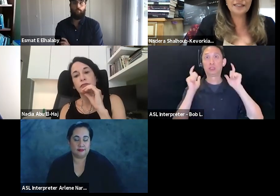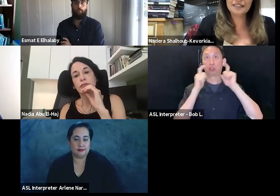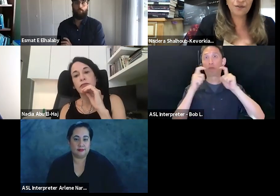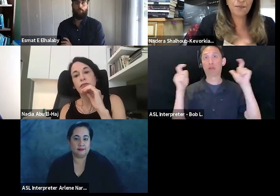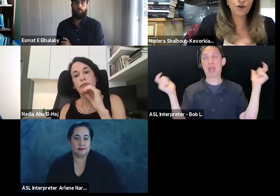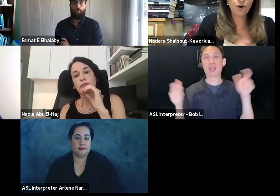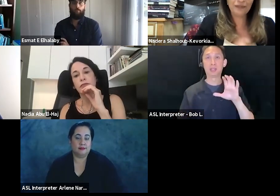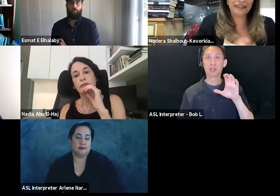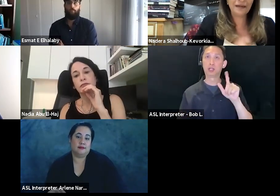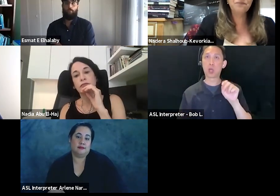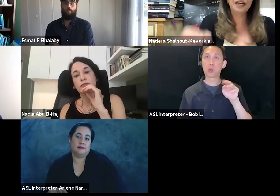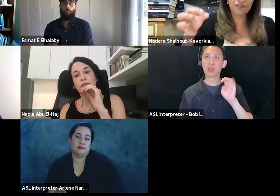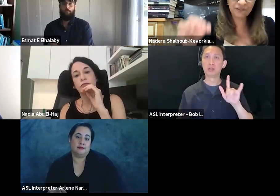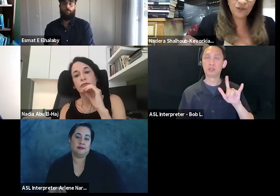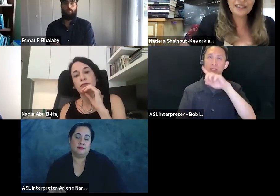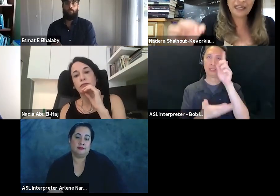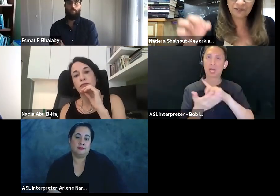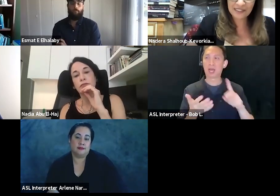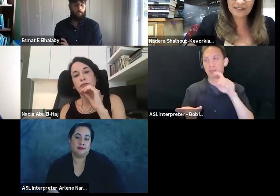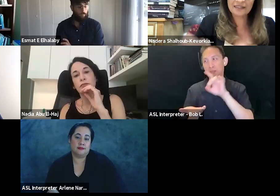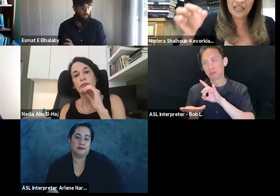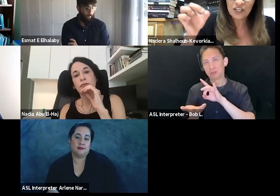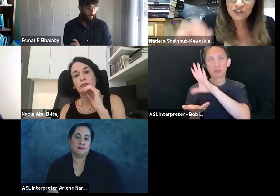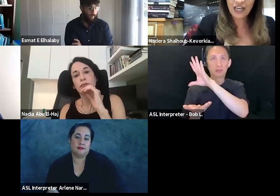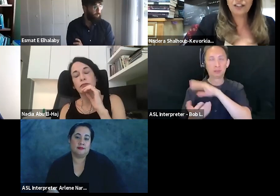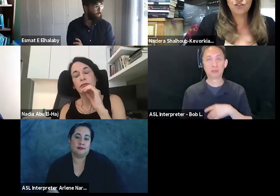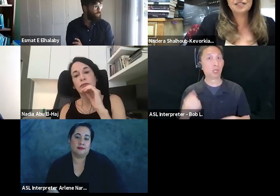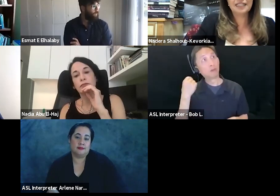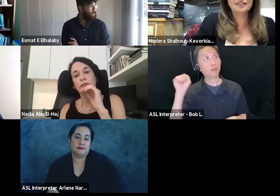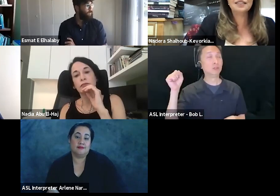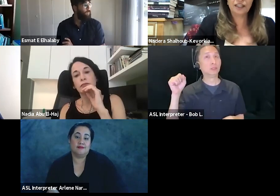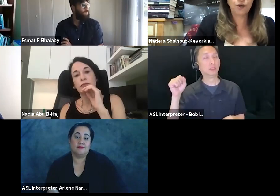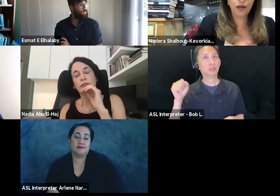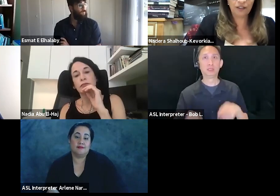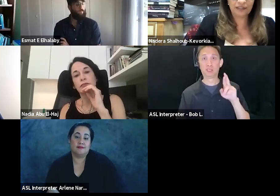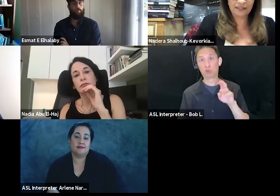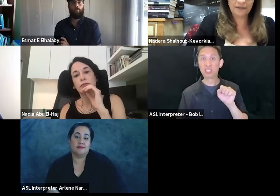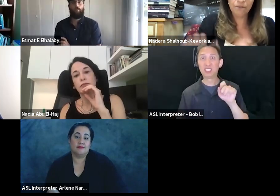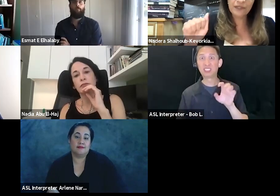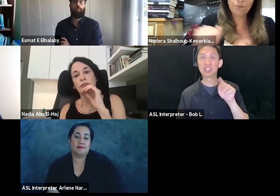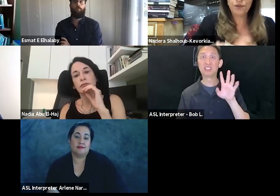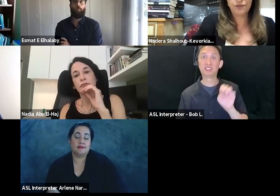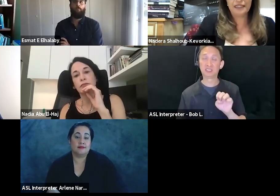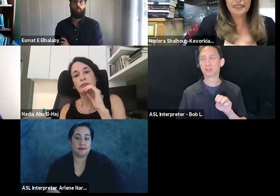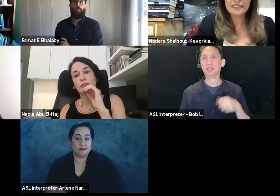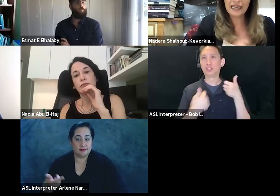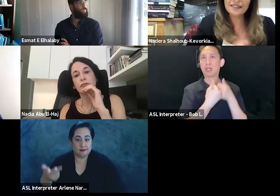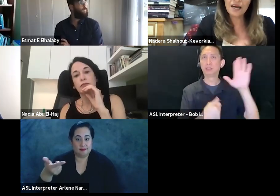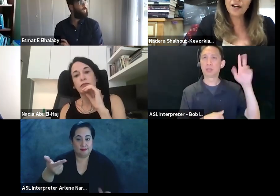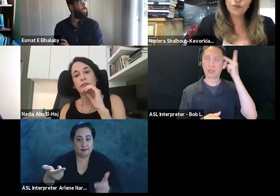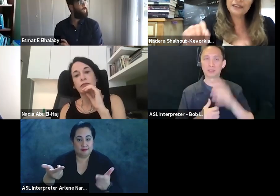Palestinians from their homeland. And refusal and resistance challenges states' necropolitics. Number three,